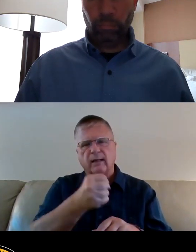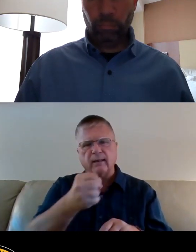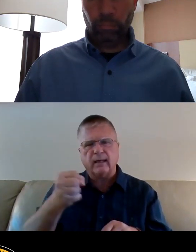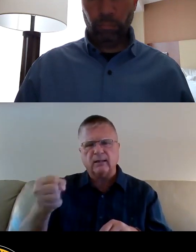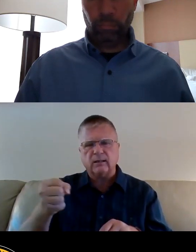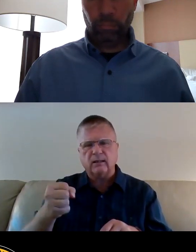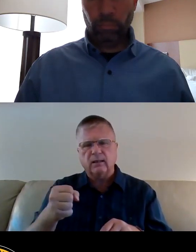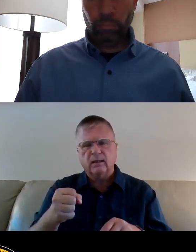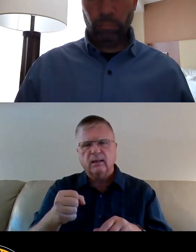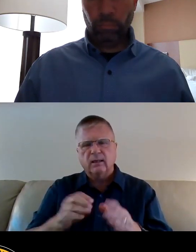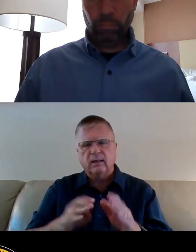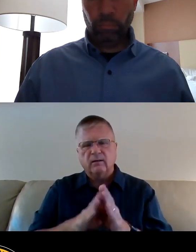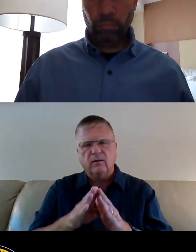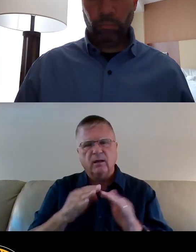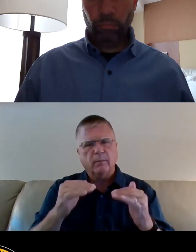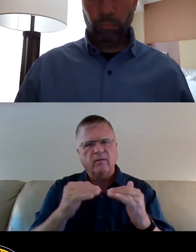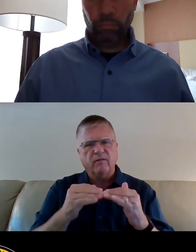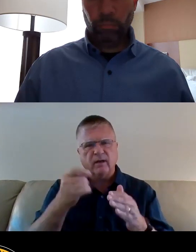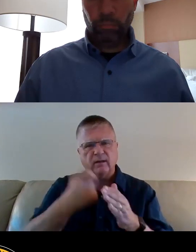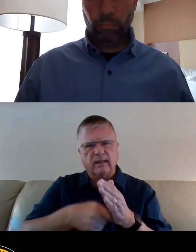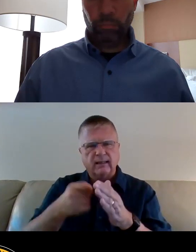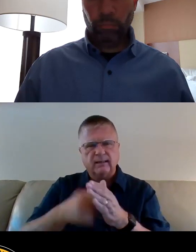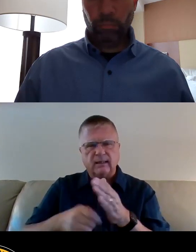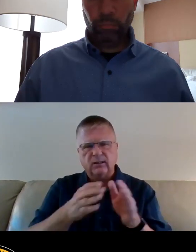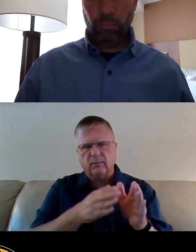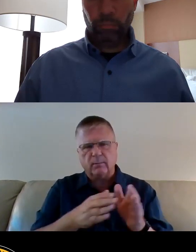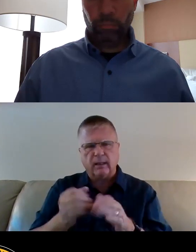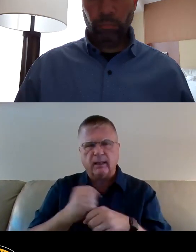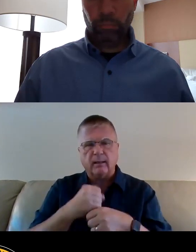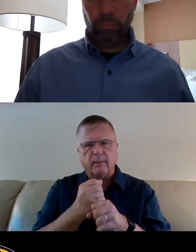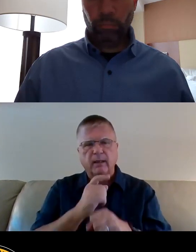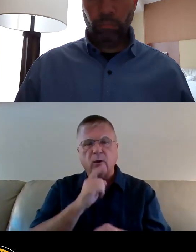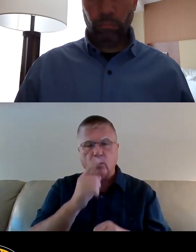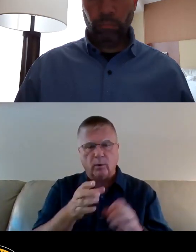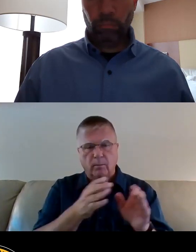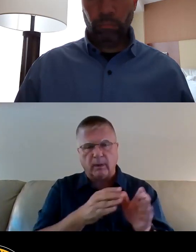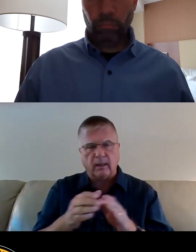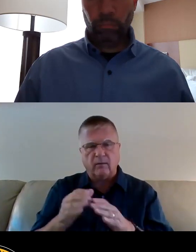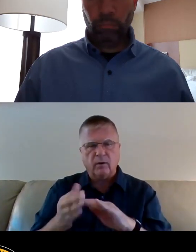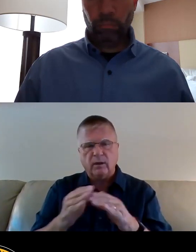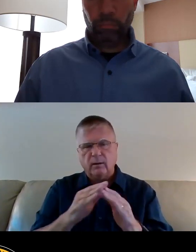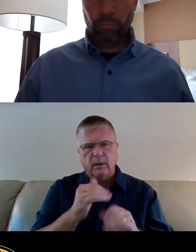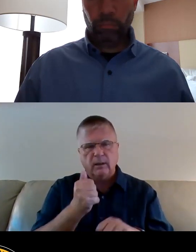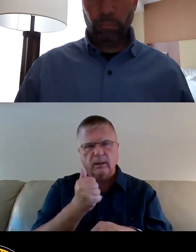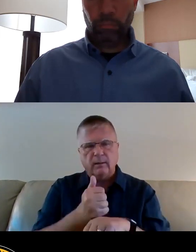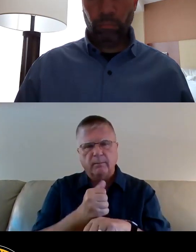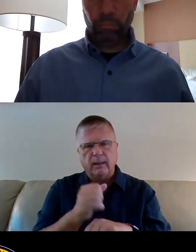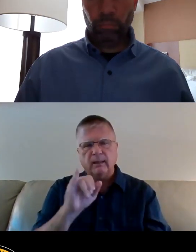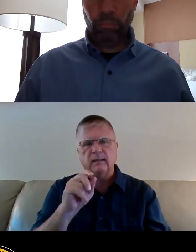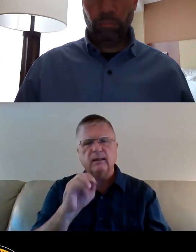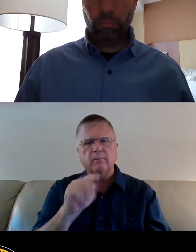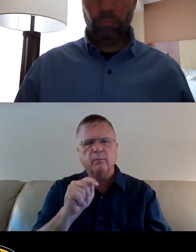fair taxation plan, and create a real plan for community-based input